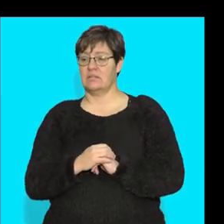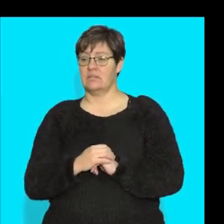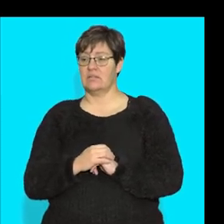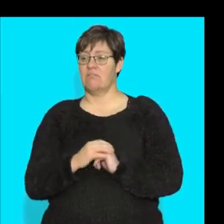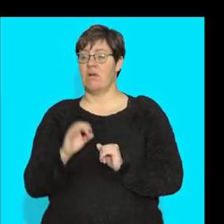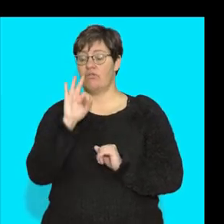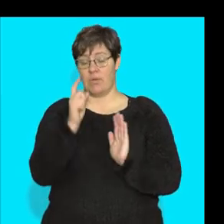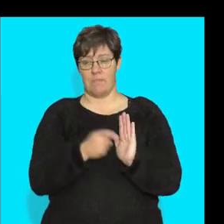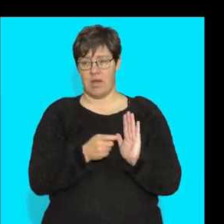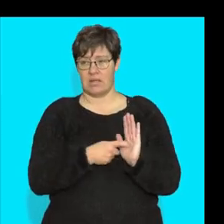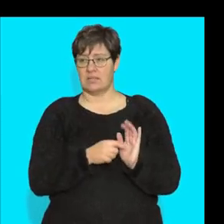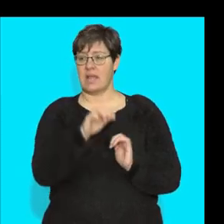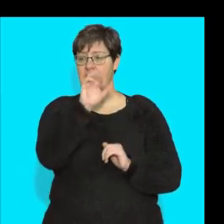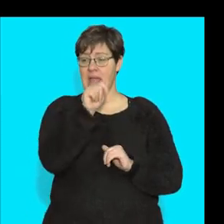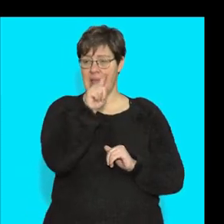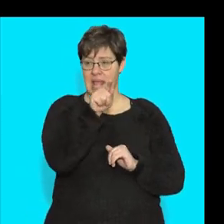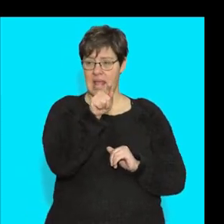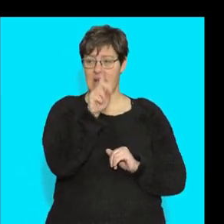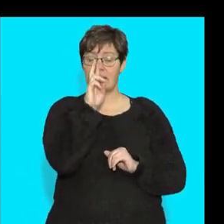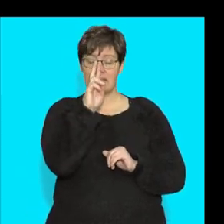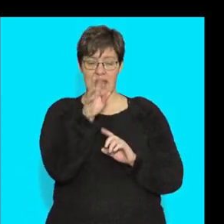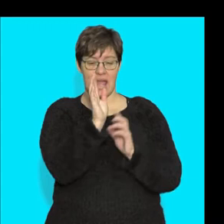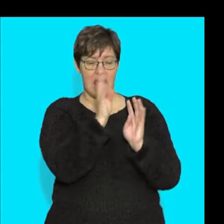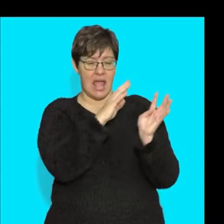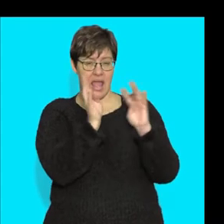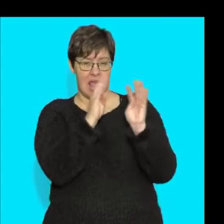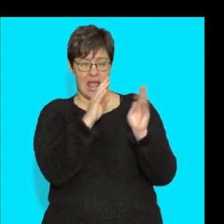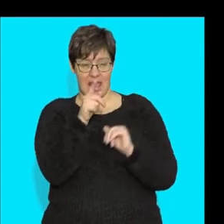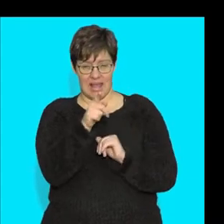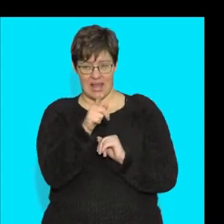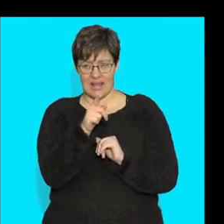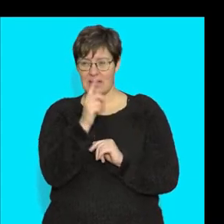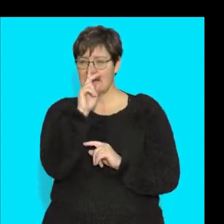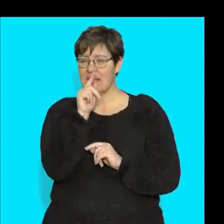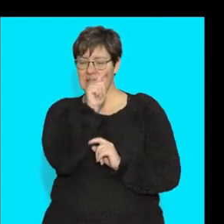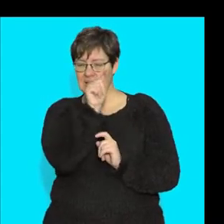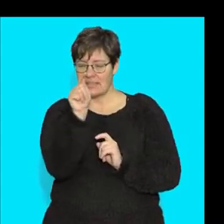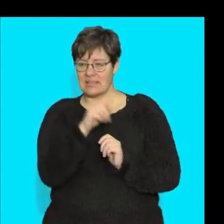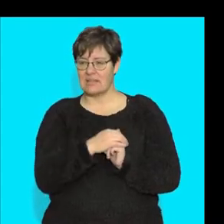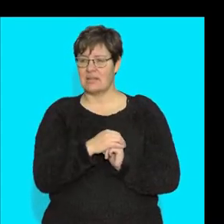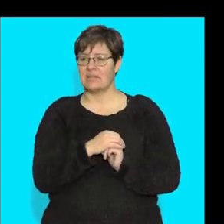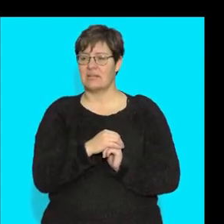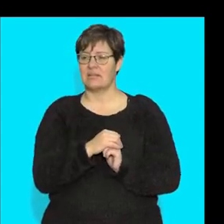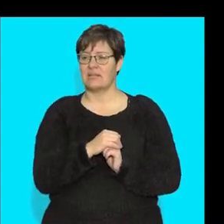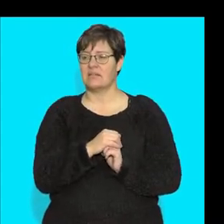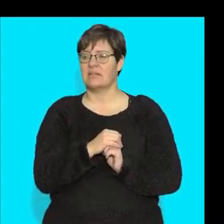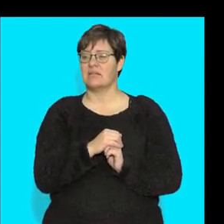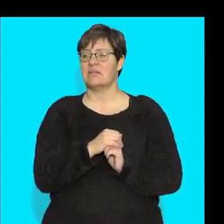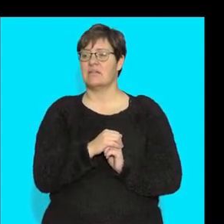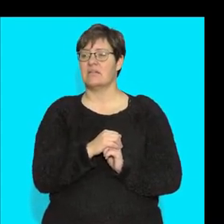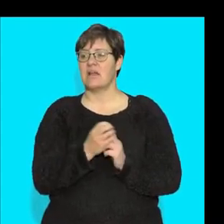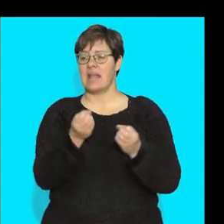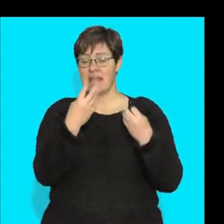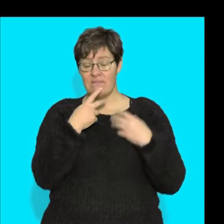three marks there. So number A, right, gives. Now, have a look when we look at each of these things. They